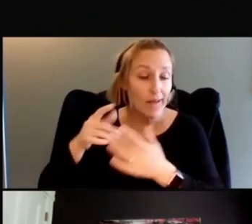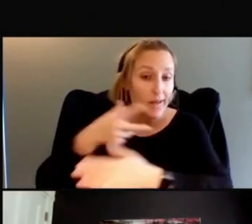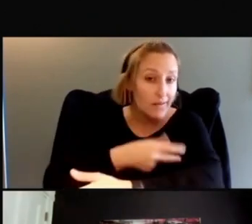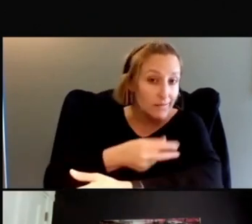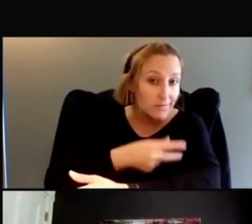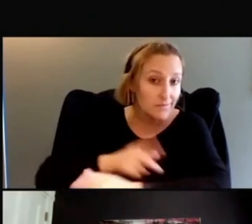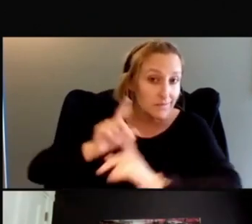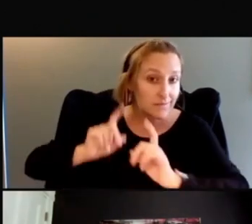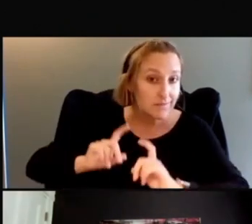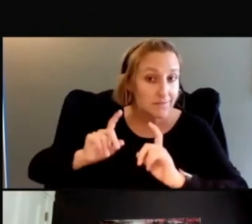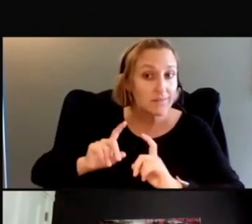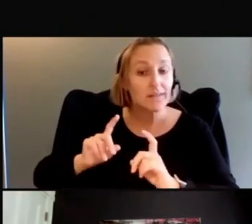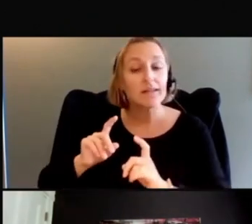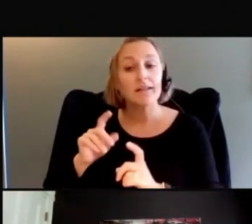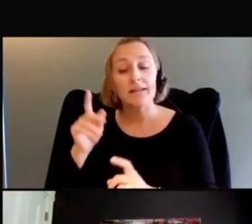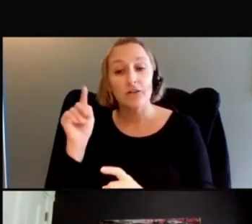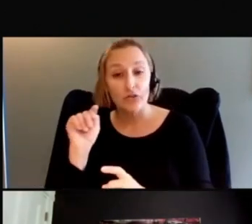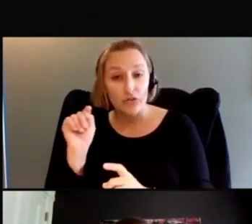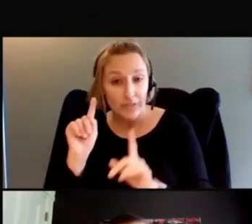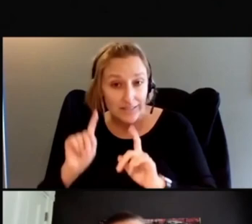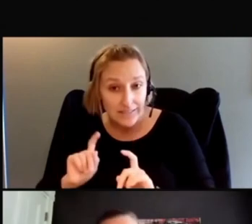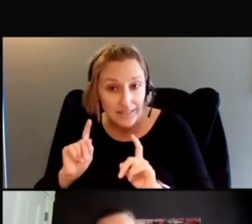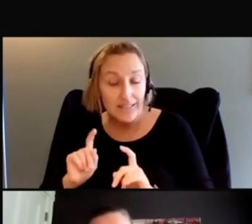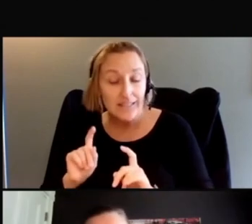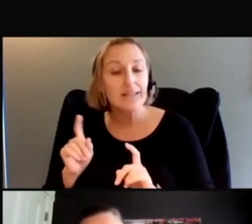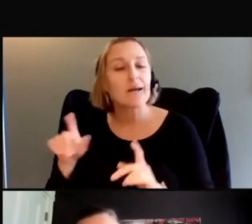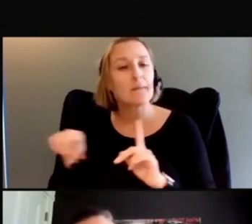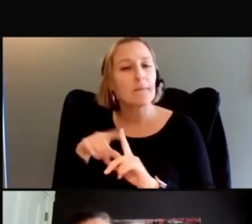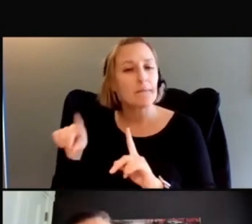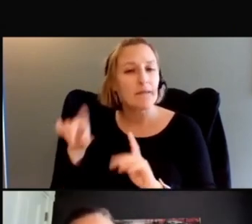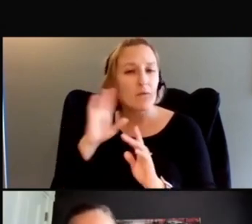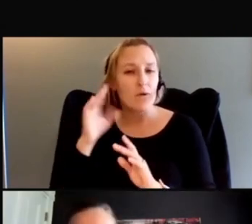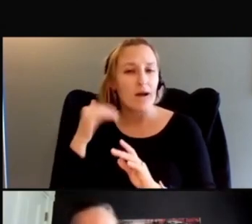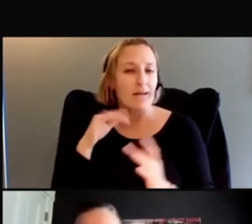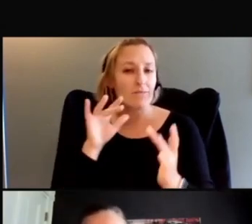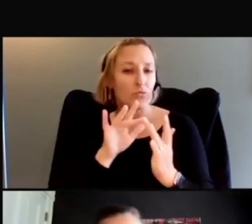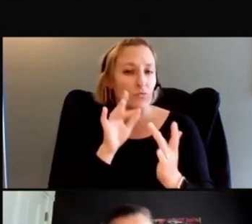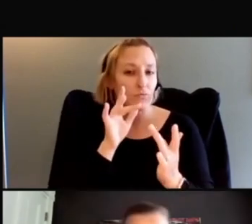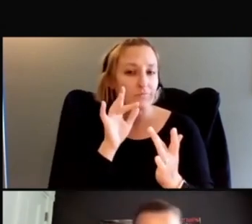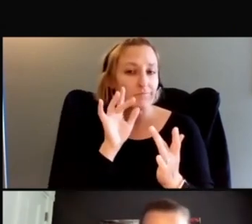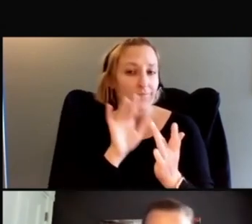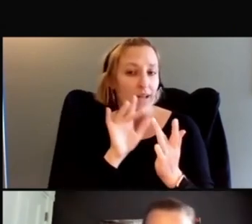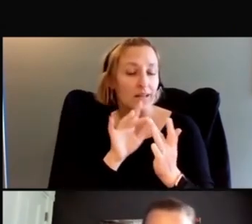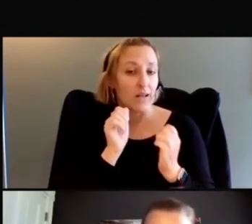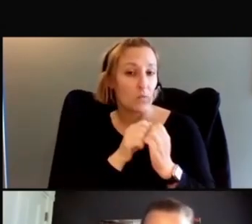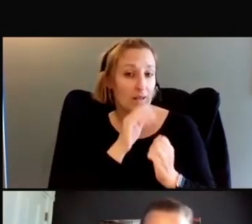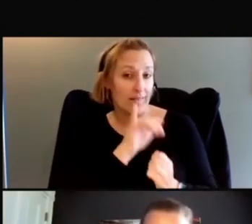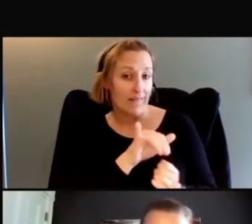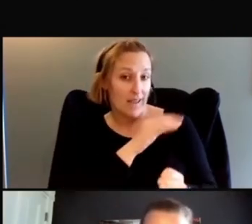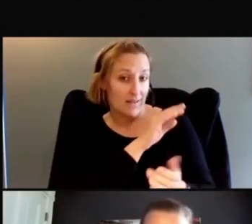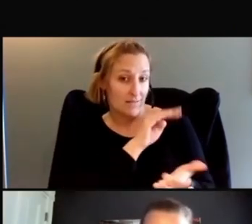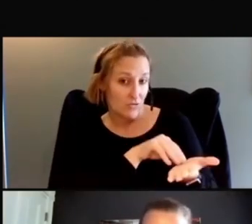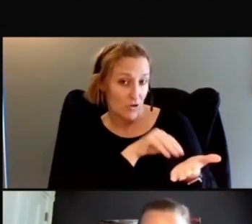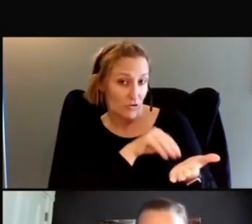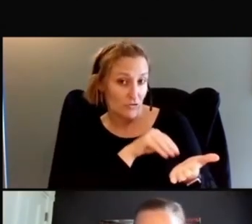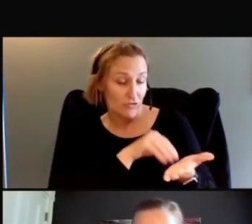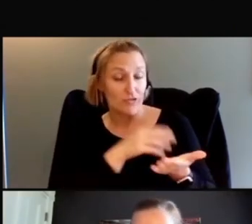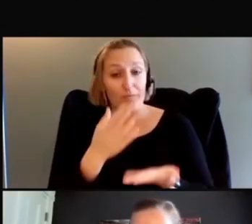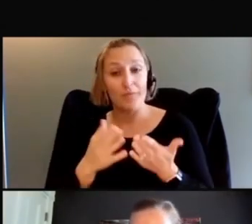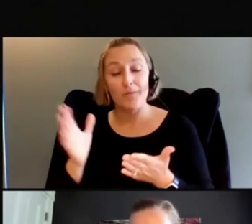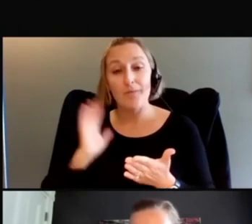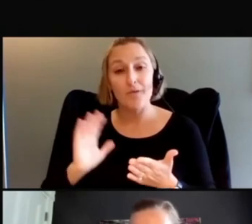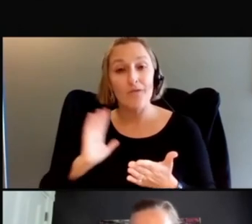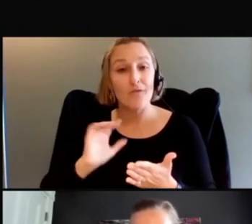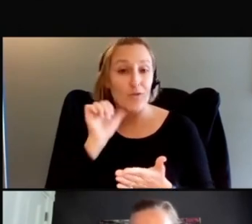you know, you'll be, um, have a direct contact with the study physician that you may not have had